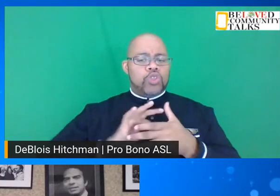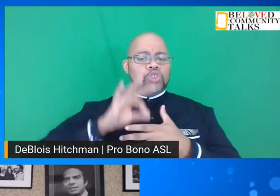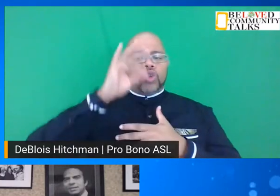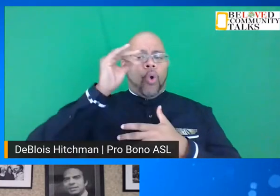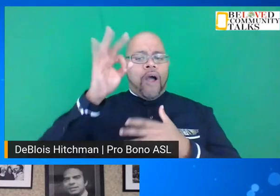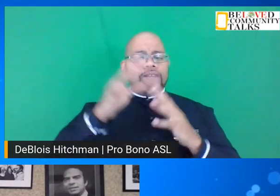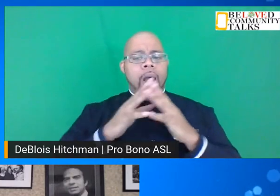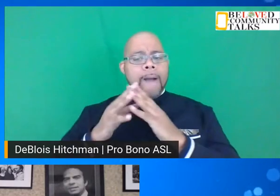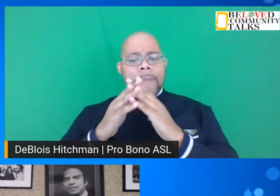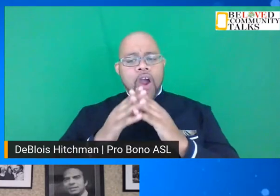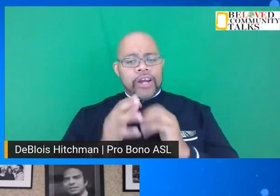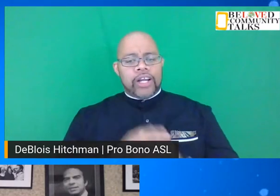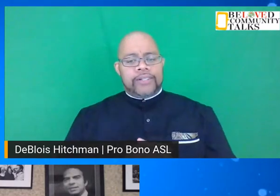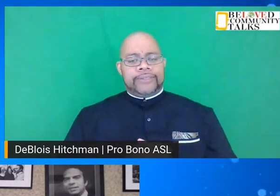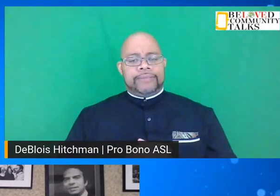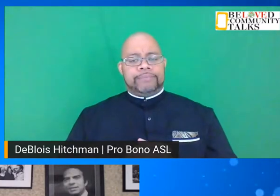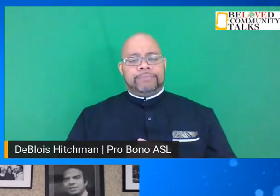America.